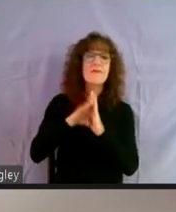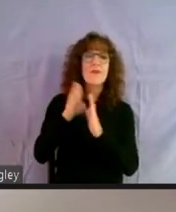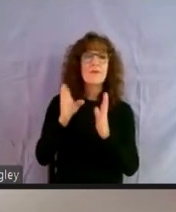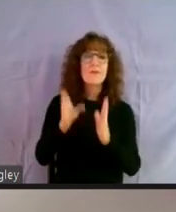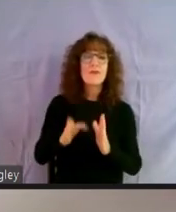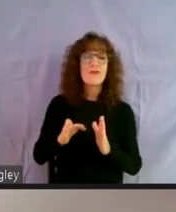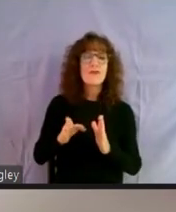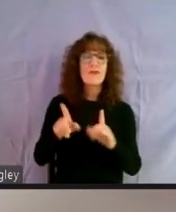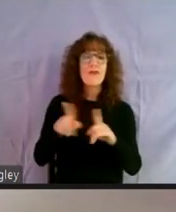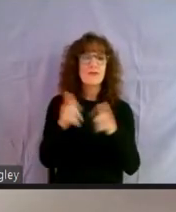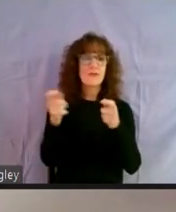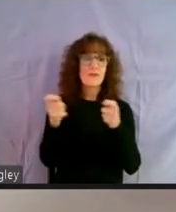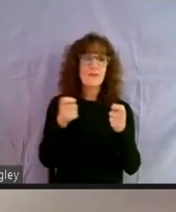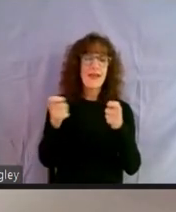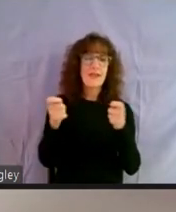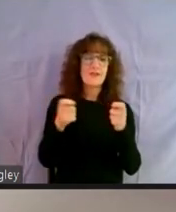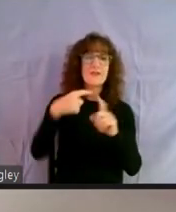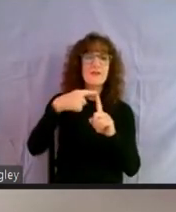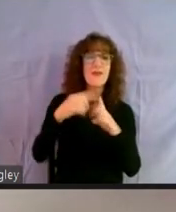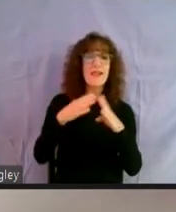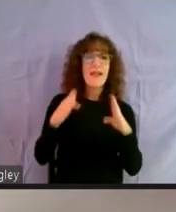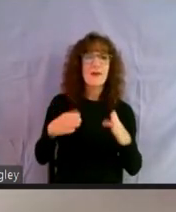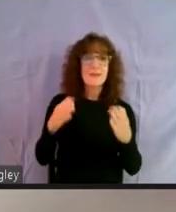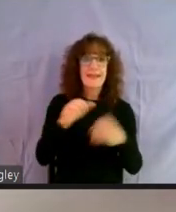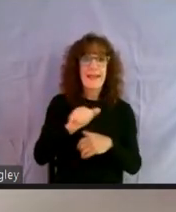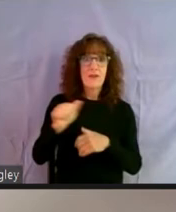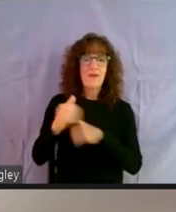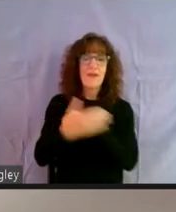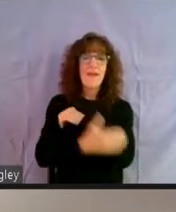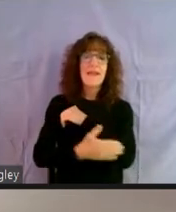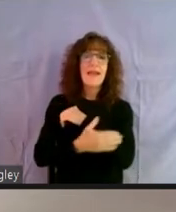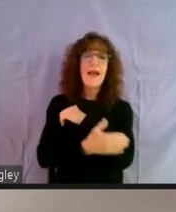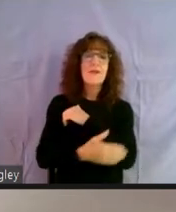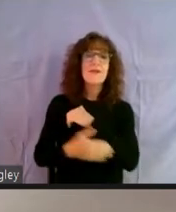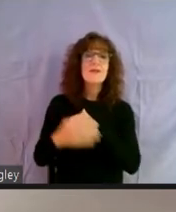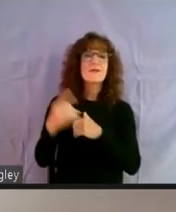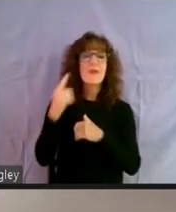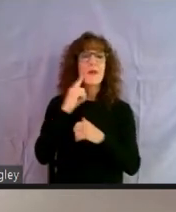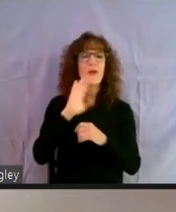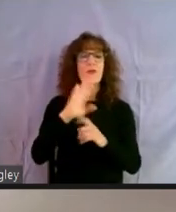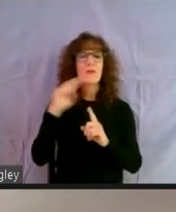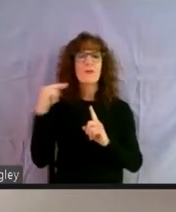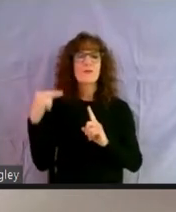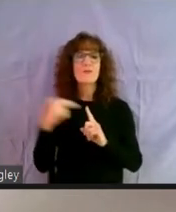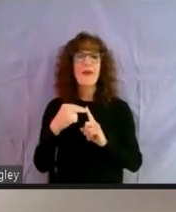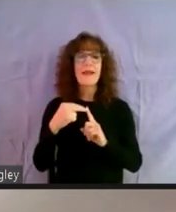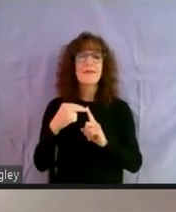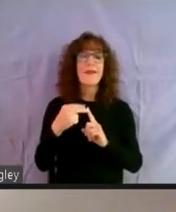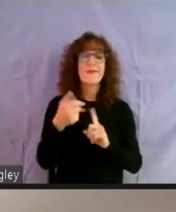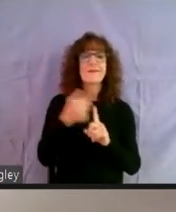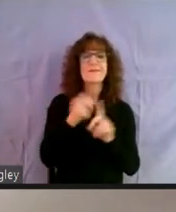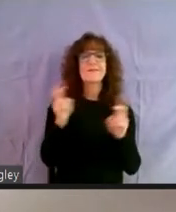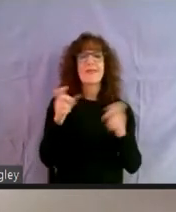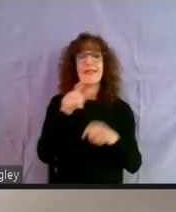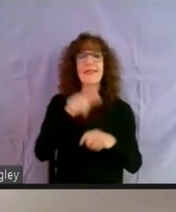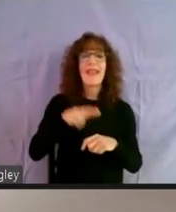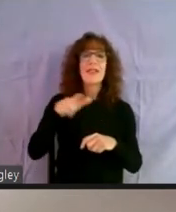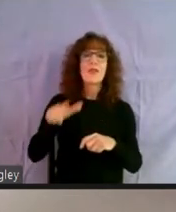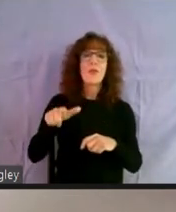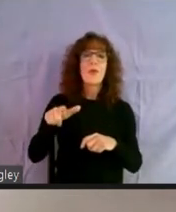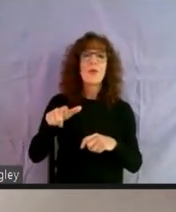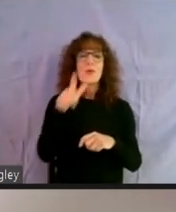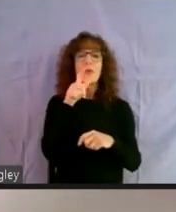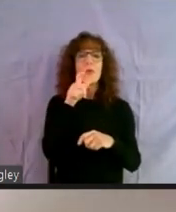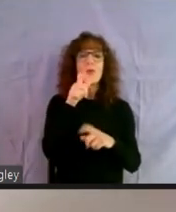also manages, um, rental housing in our County. Um, so we'll hear from the perspective of a landlord, um, a landlord who's